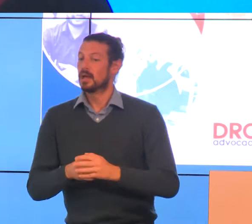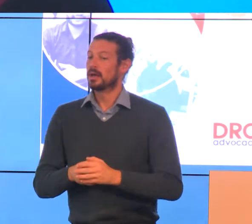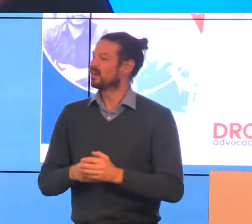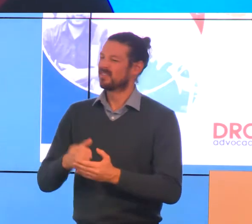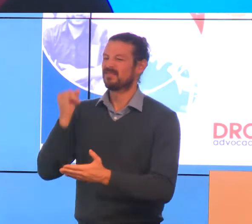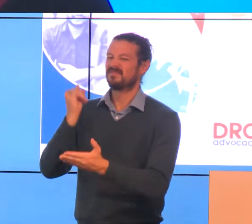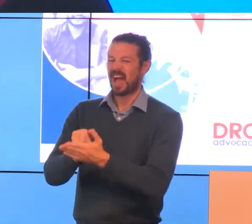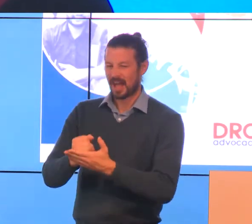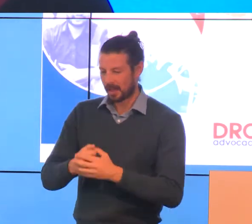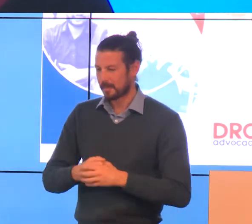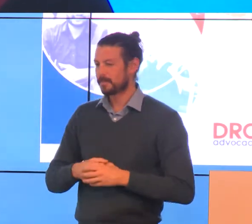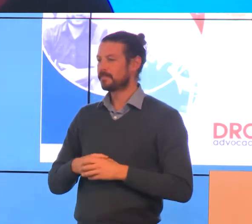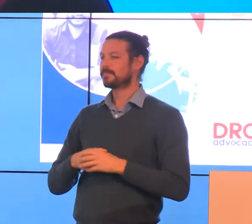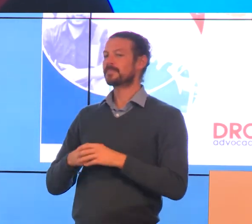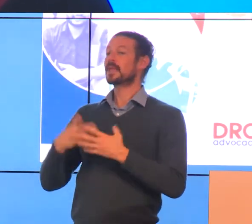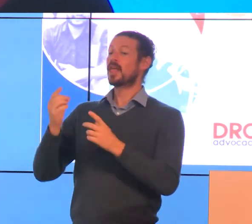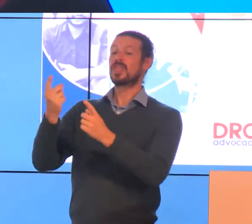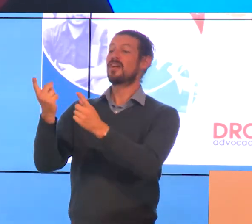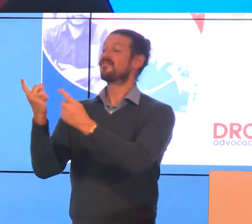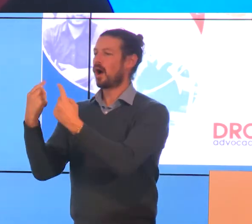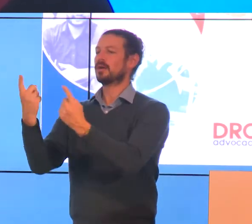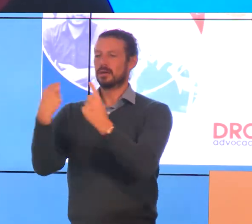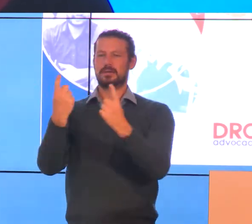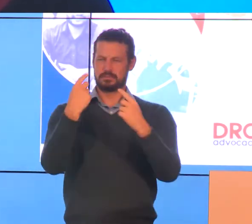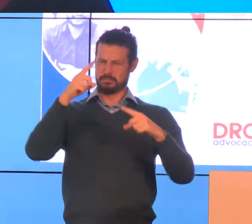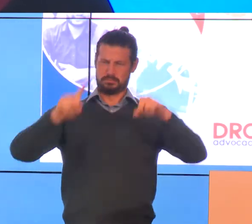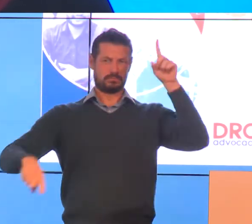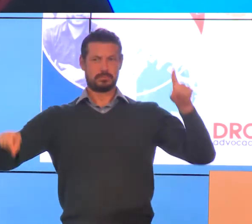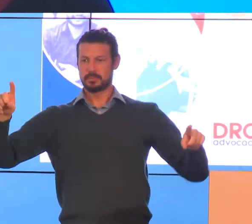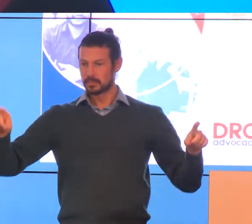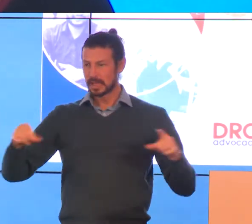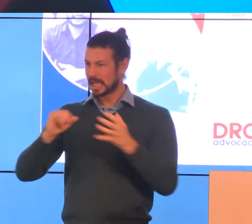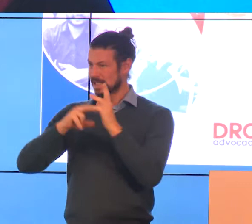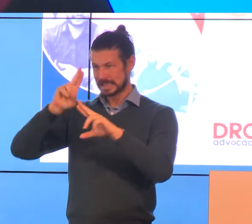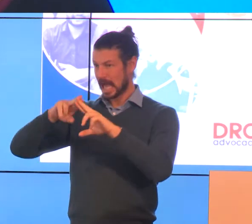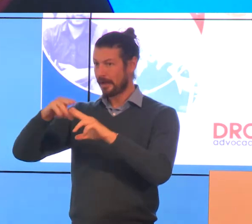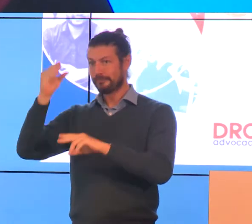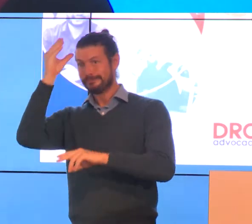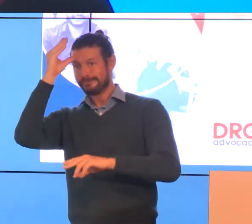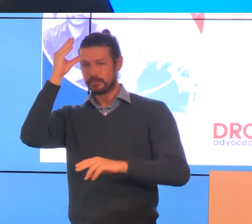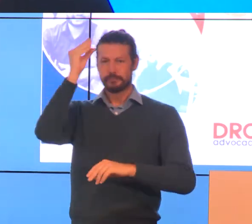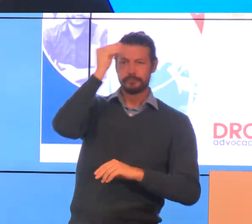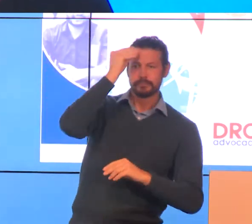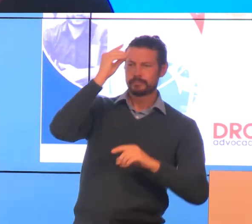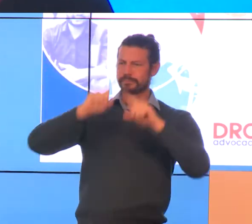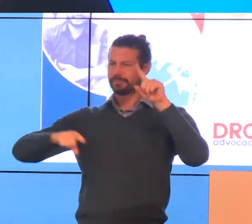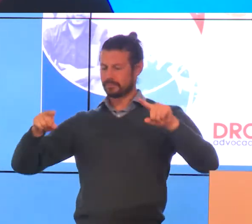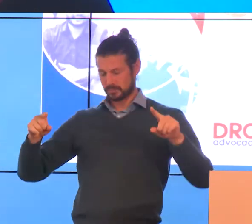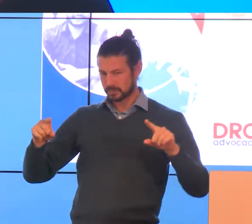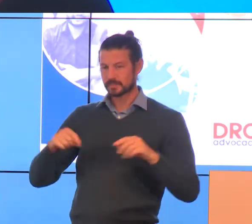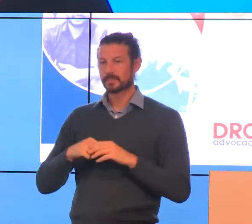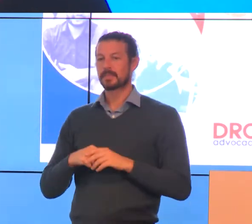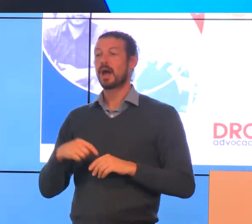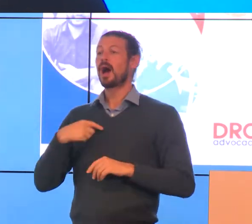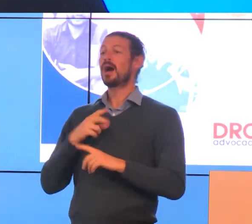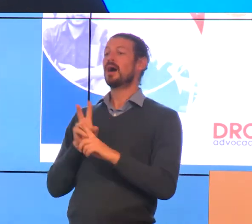and the inconsistency of the advice I received and the staff knowledge was hard to manage. I was denied a